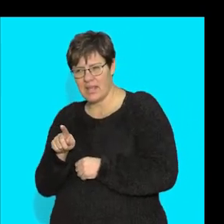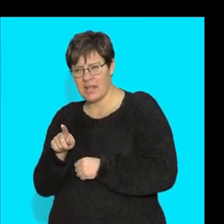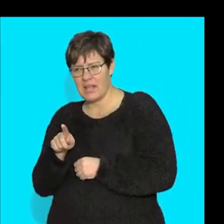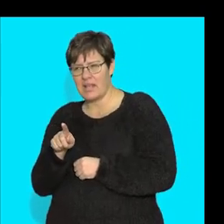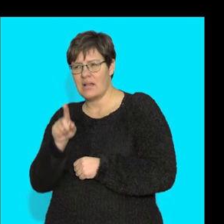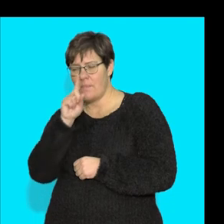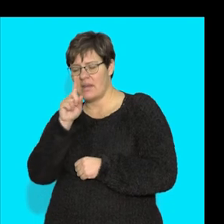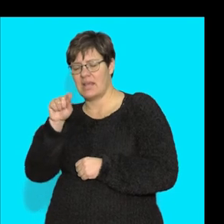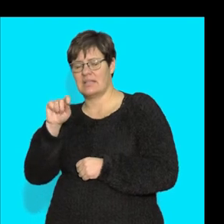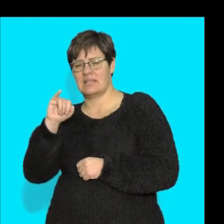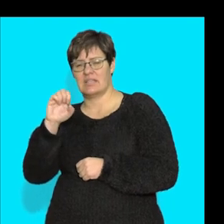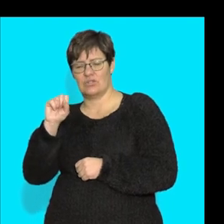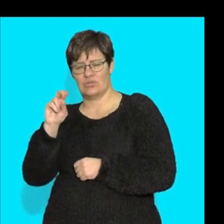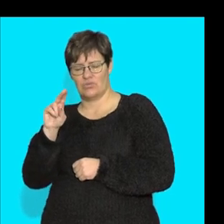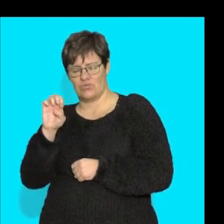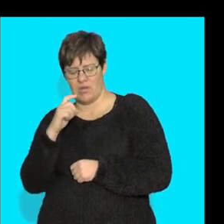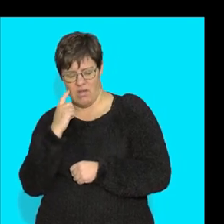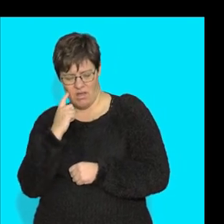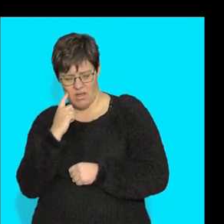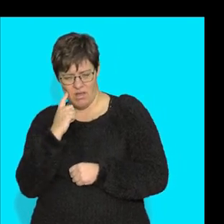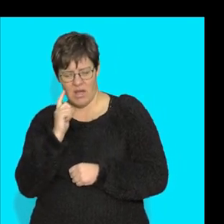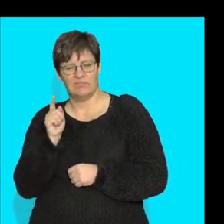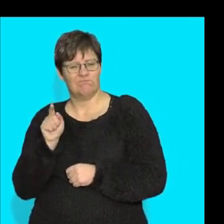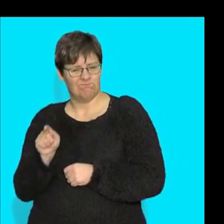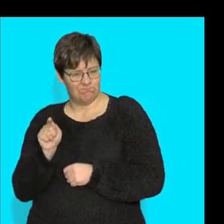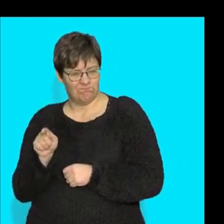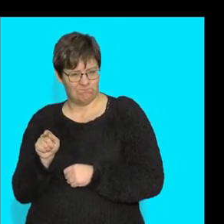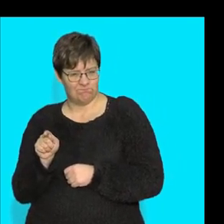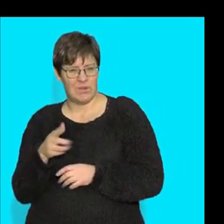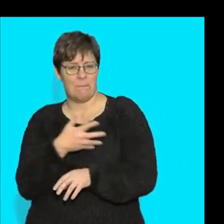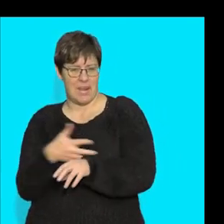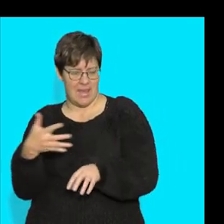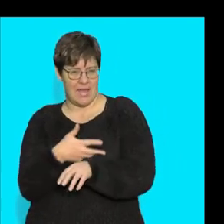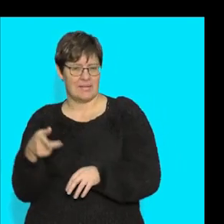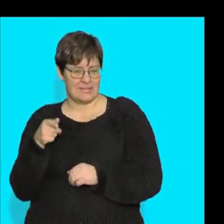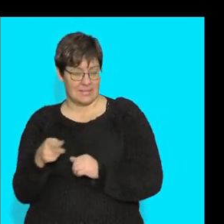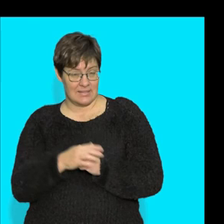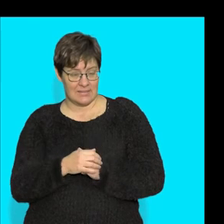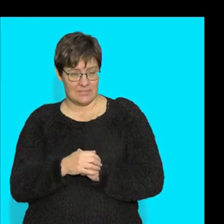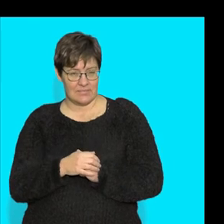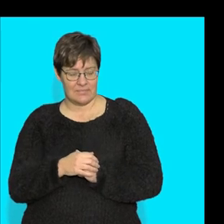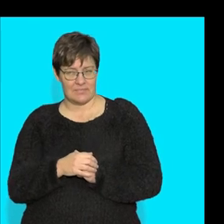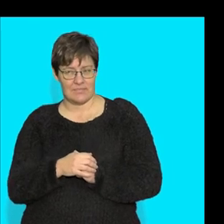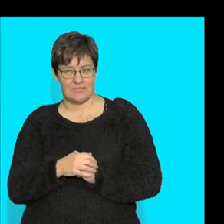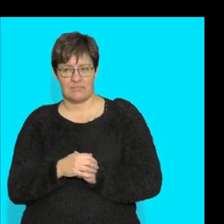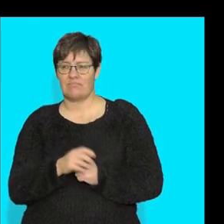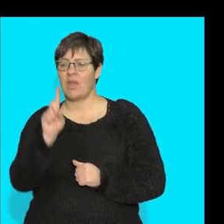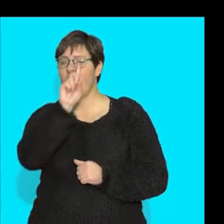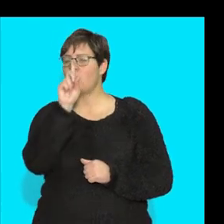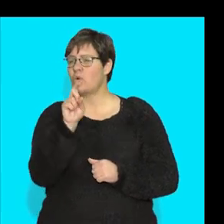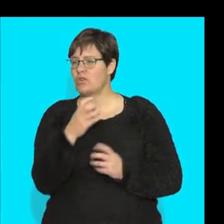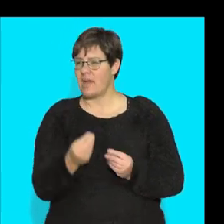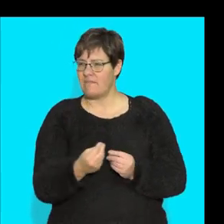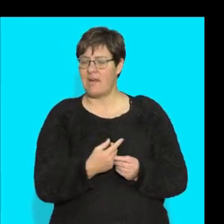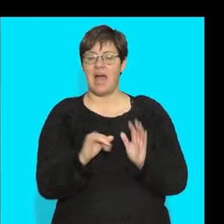tissue and I'm thinking okay this could be blood so what kind of questions that we can ask exactly